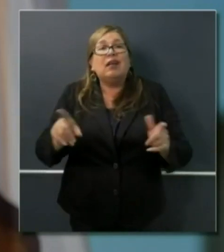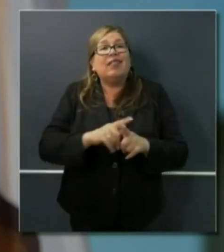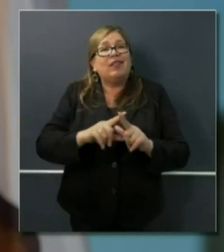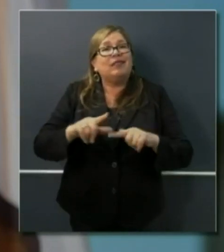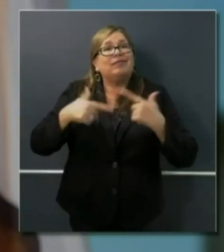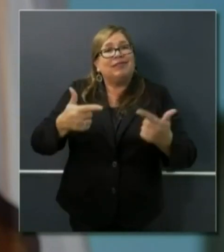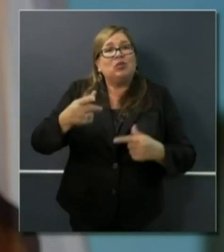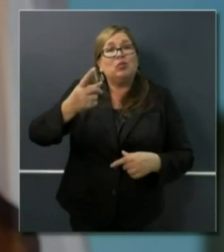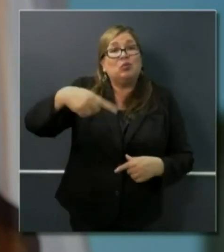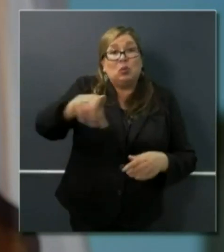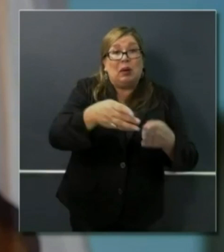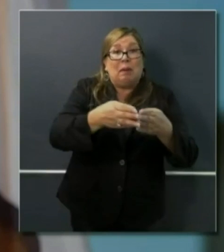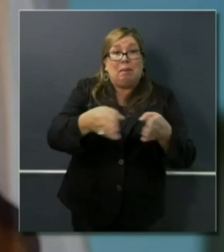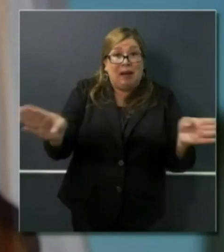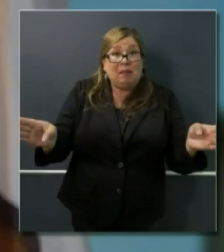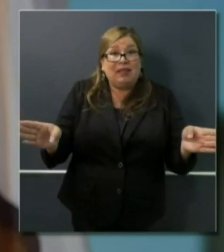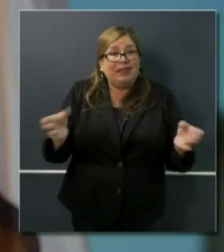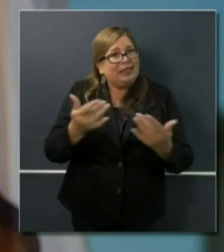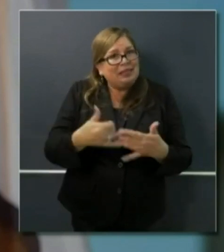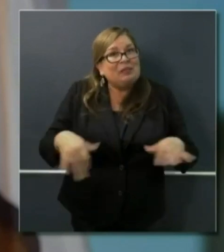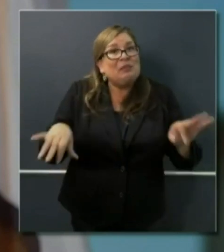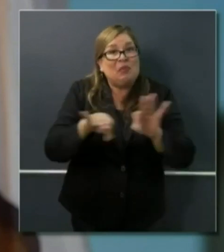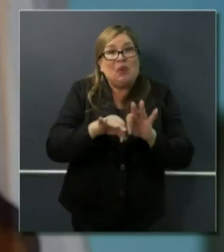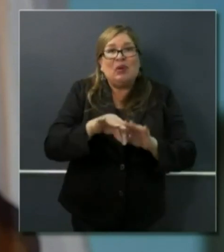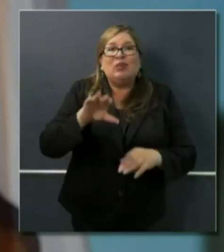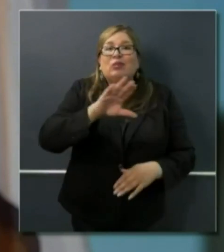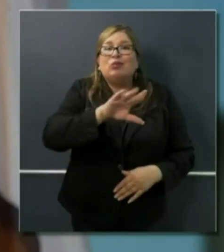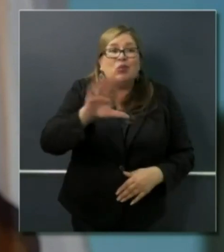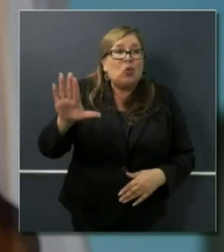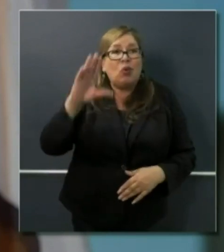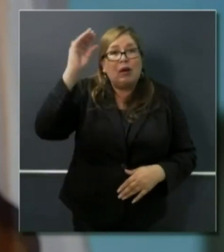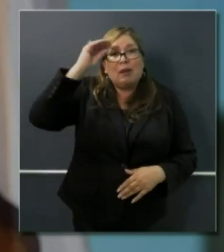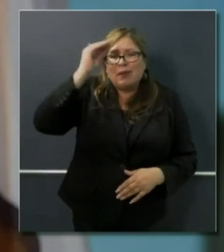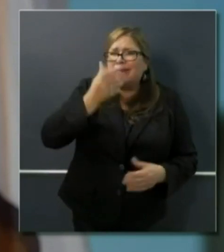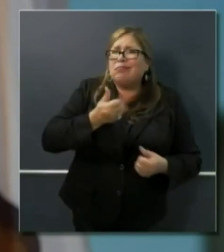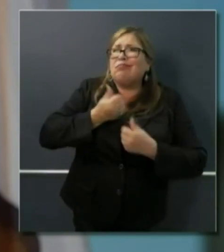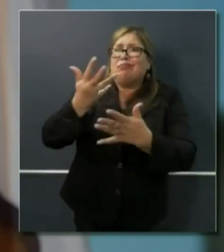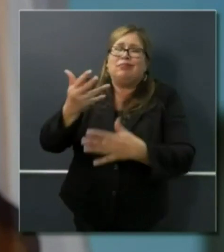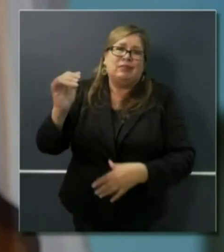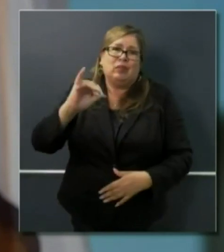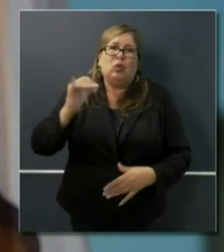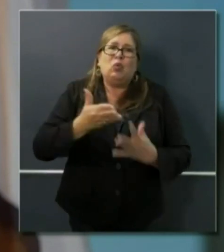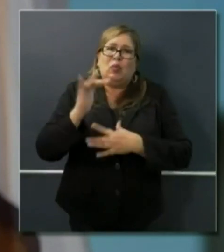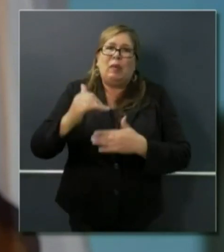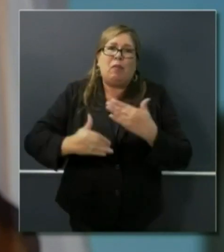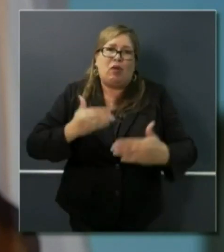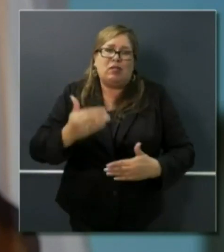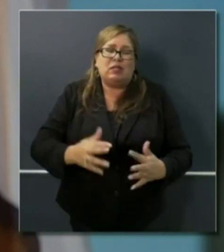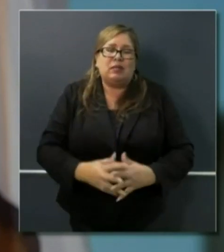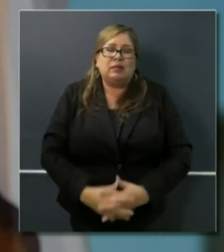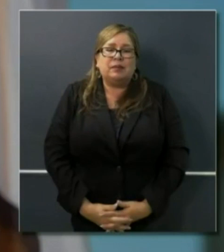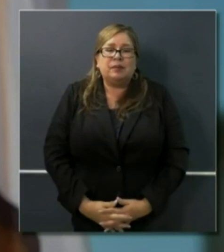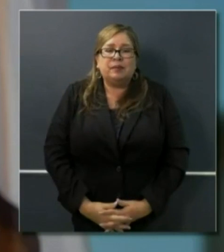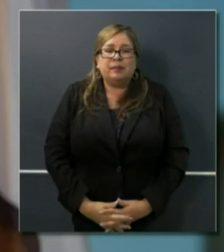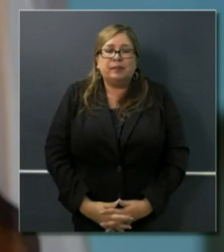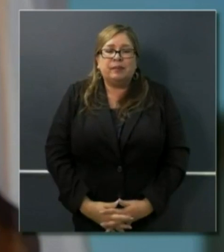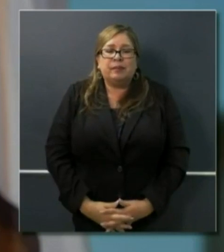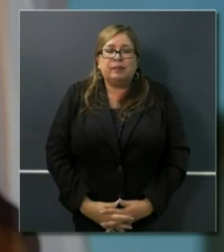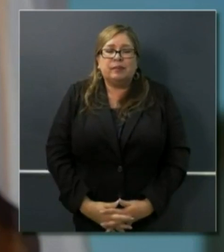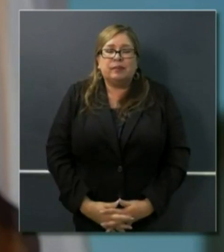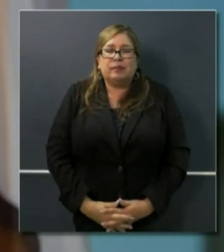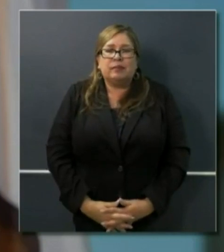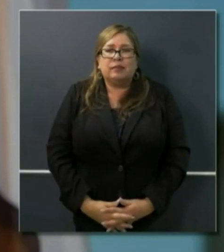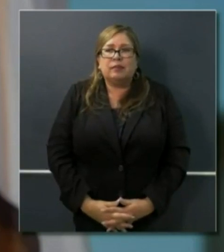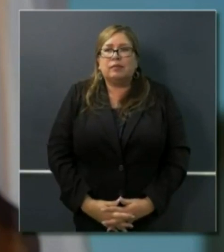most essential in a representative democracy in terms of their voice being heard through this process as well. Tanu Henry, California Black Media.